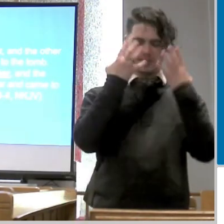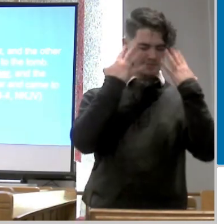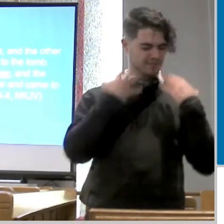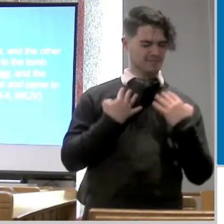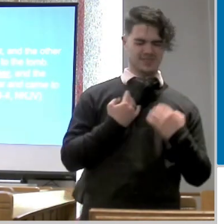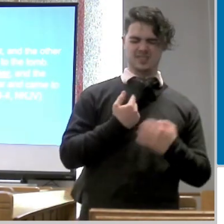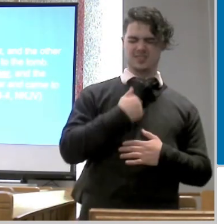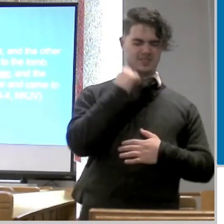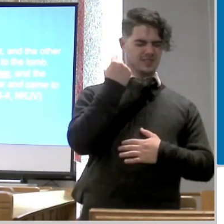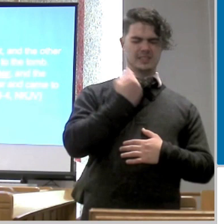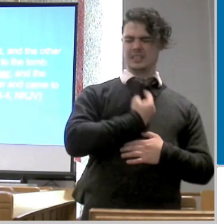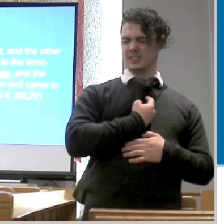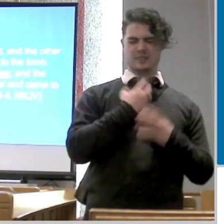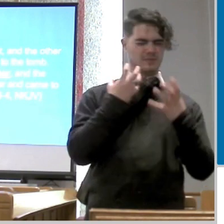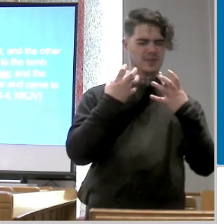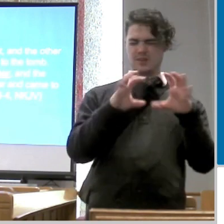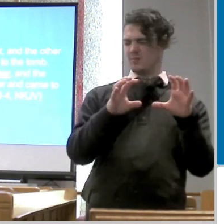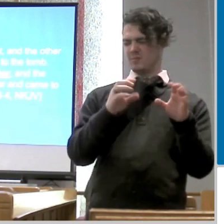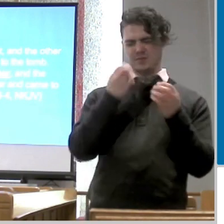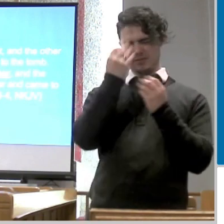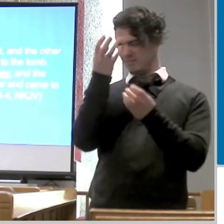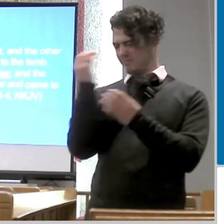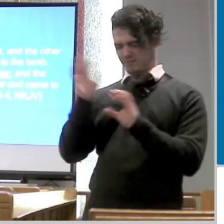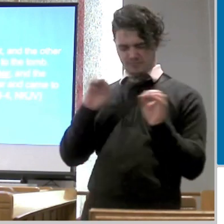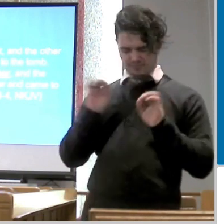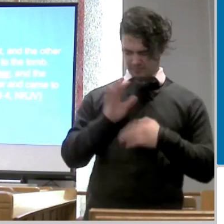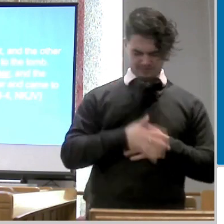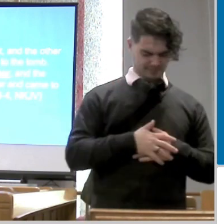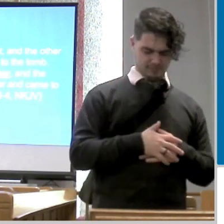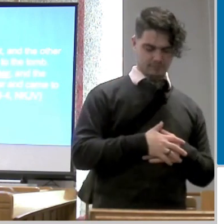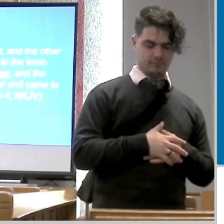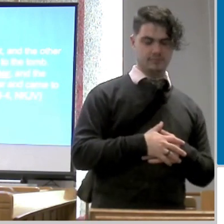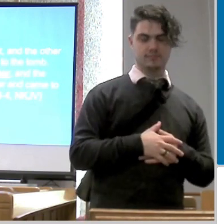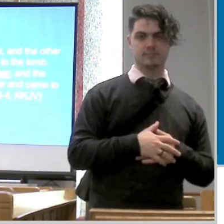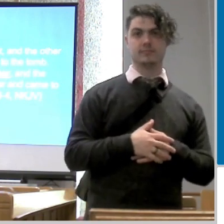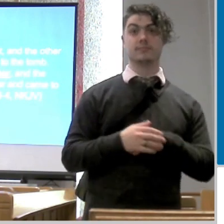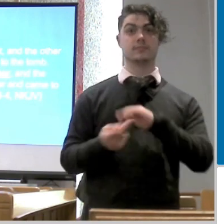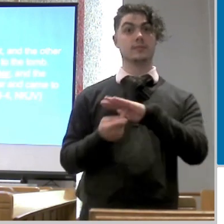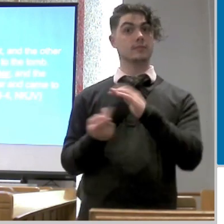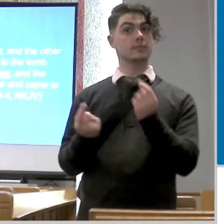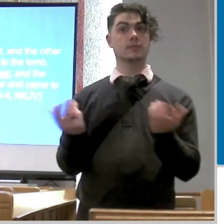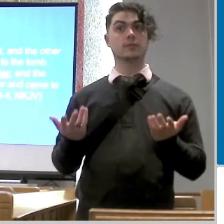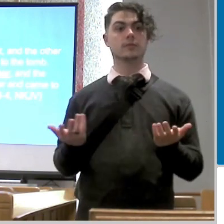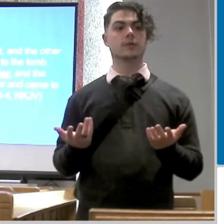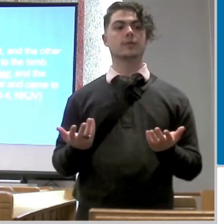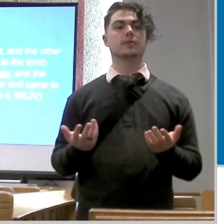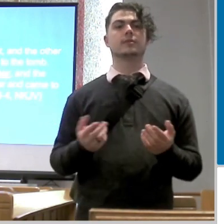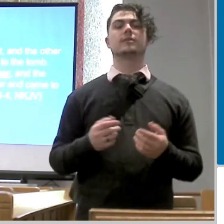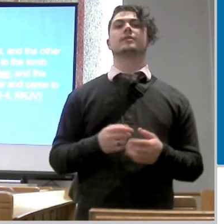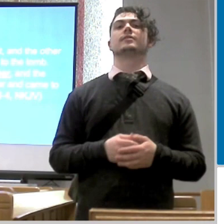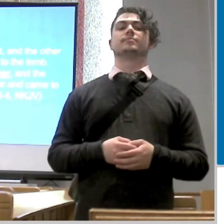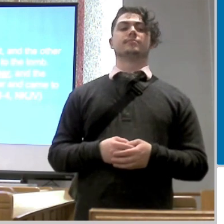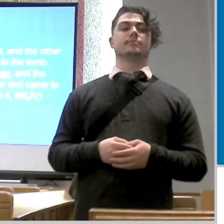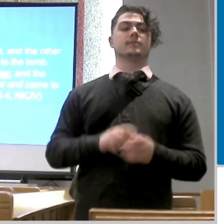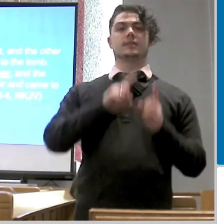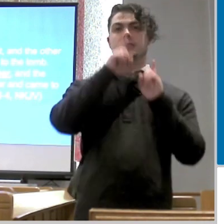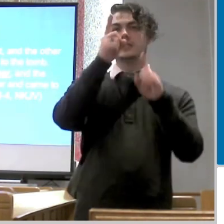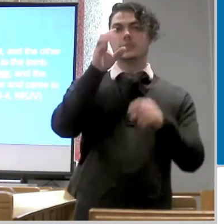anybody i don't want to tell anybody anything but that's not what peter does peter finds himself with the other apostles